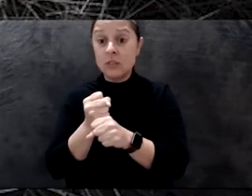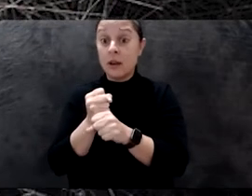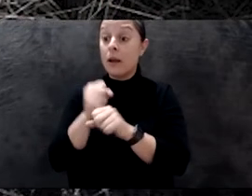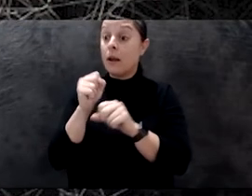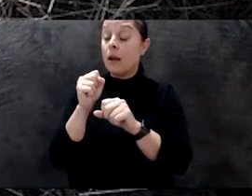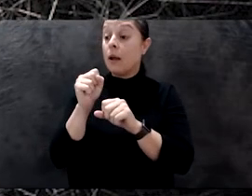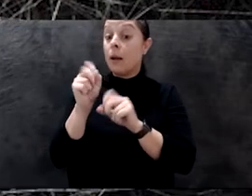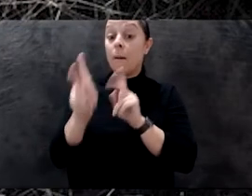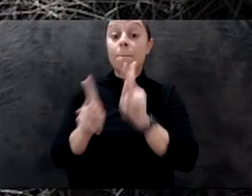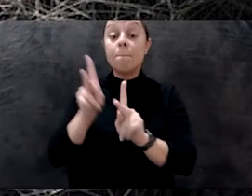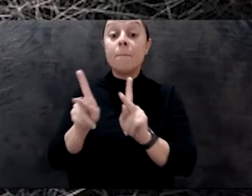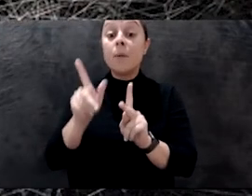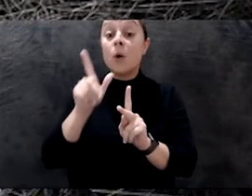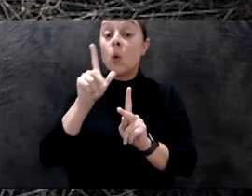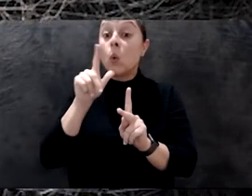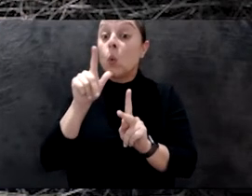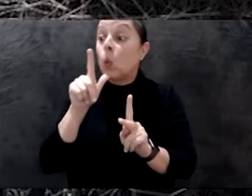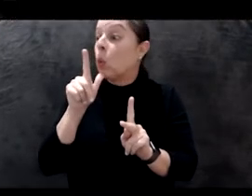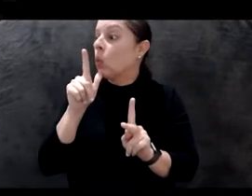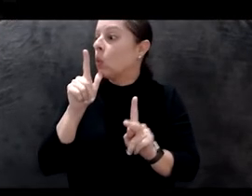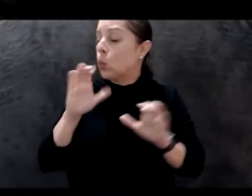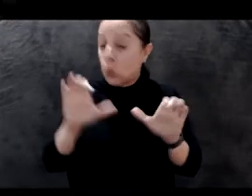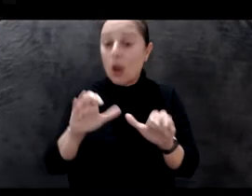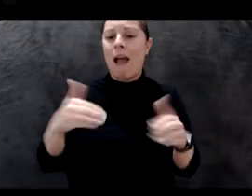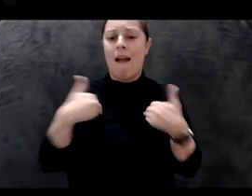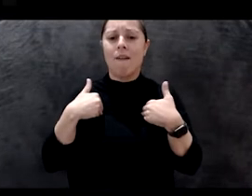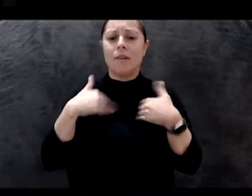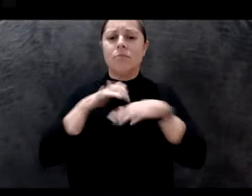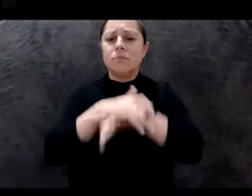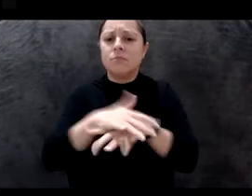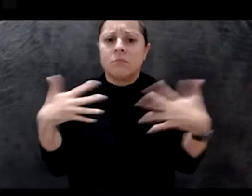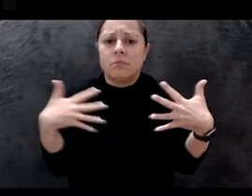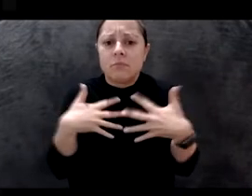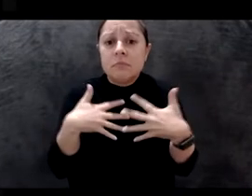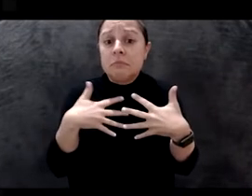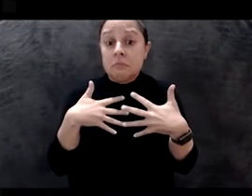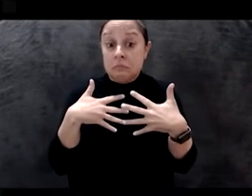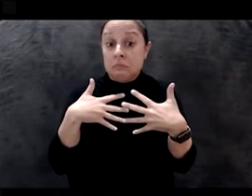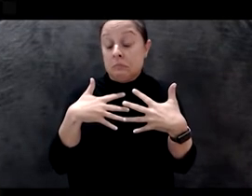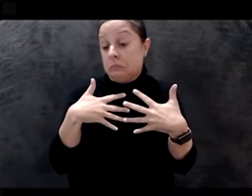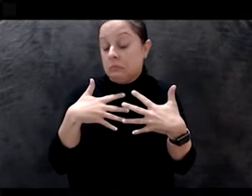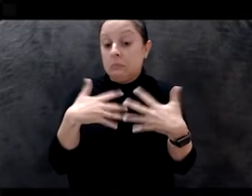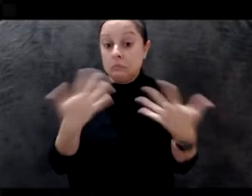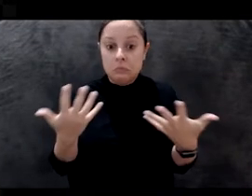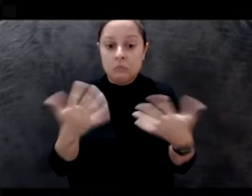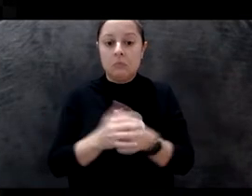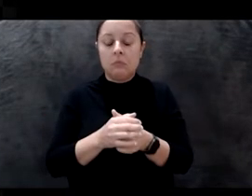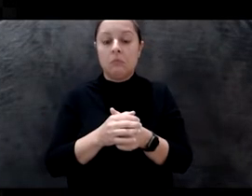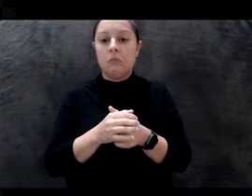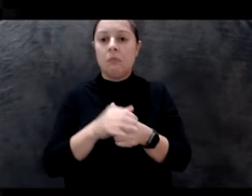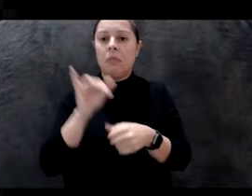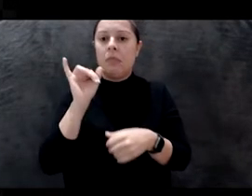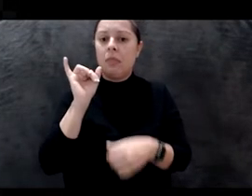arachnophobia, this fear of spiders. And this brings me very simple about, you know, the spider diviners in Cameroon, in Sommier,